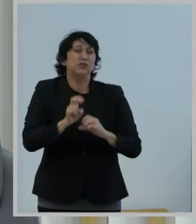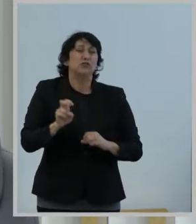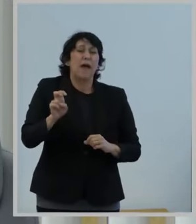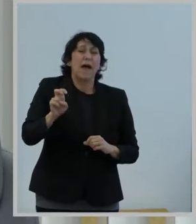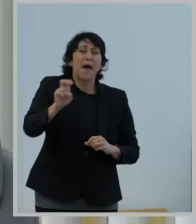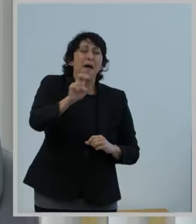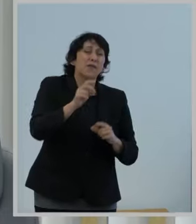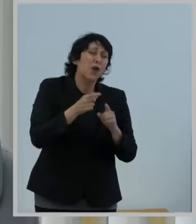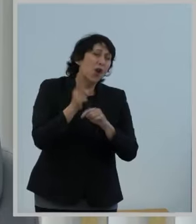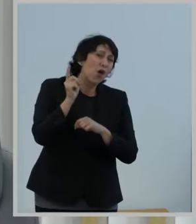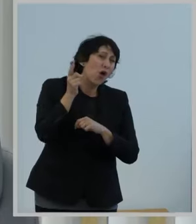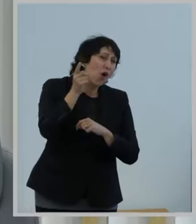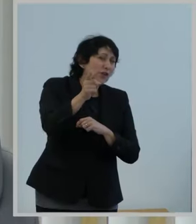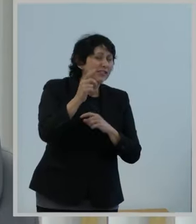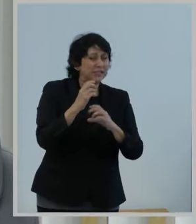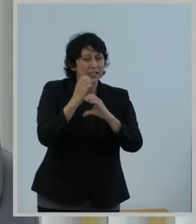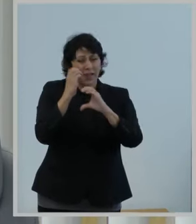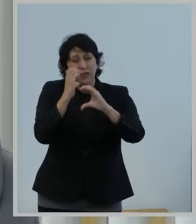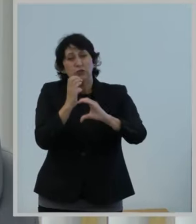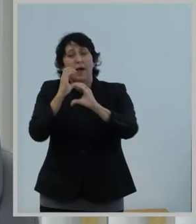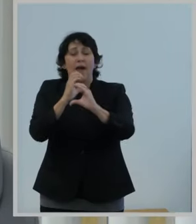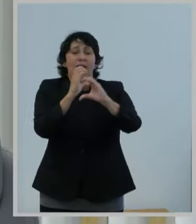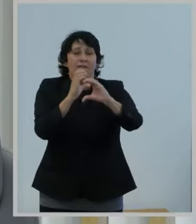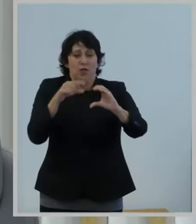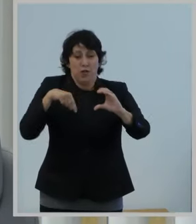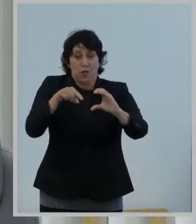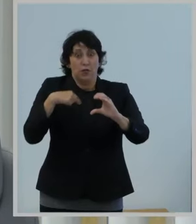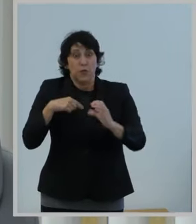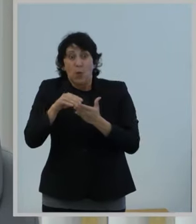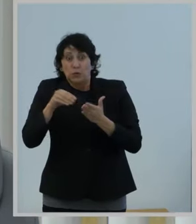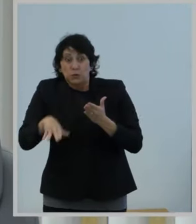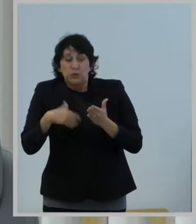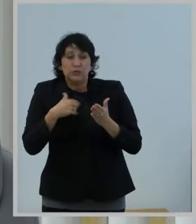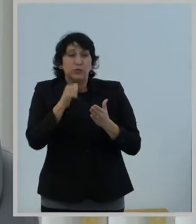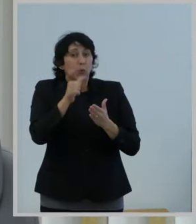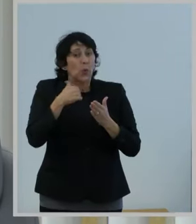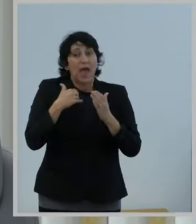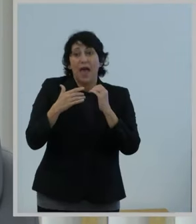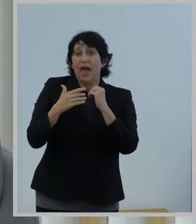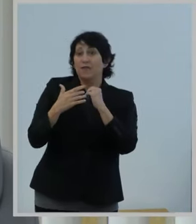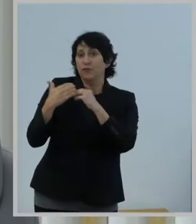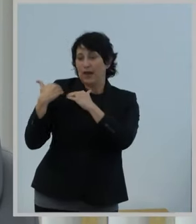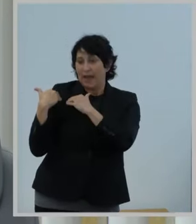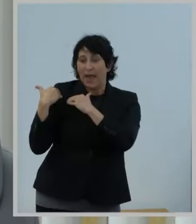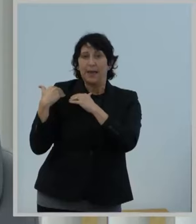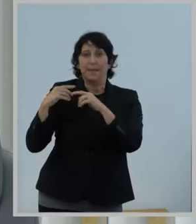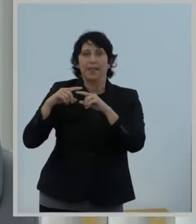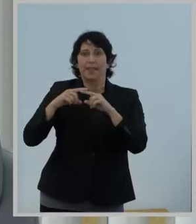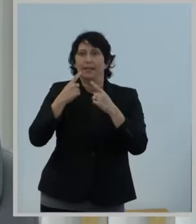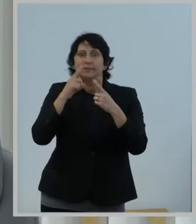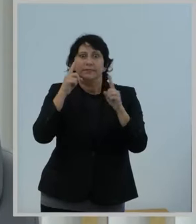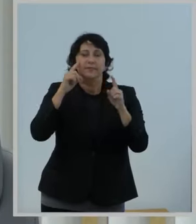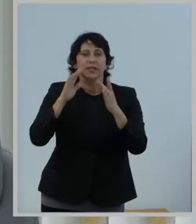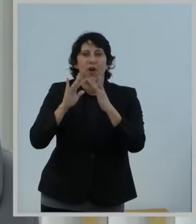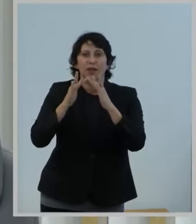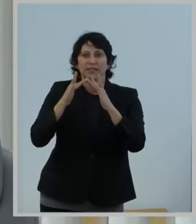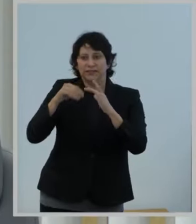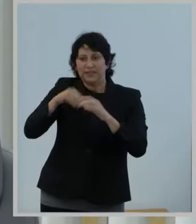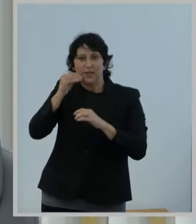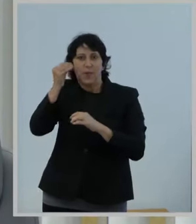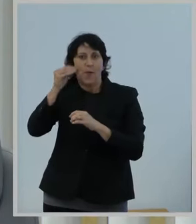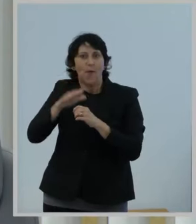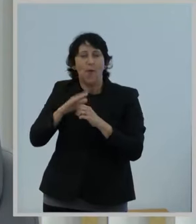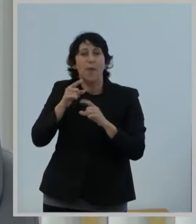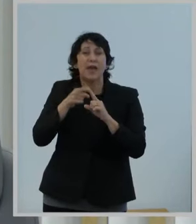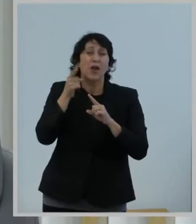distances are also the ones who are least likely to have reliable, high-speed connectivity at home. Long